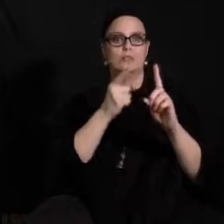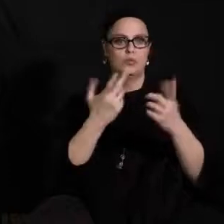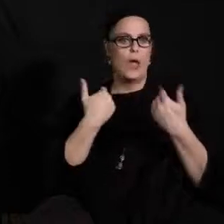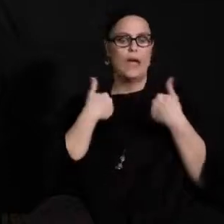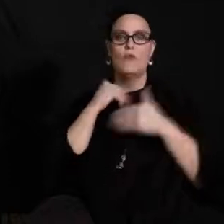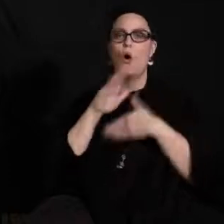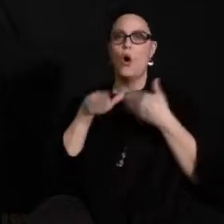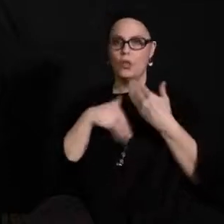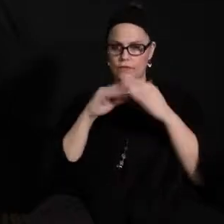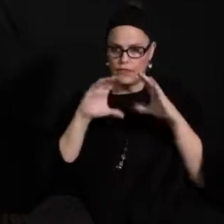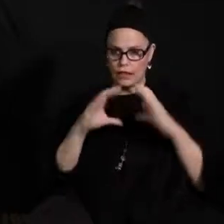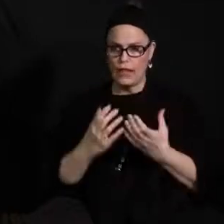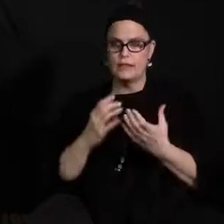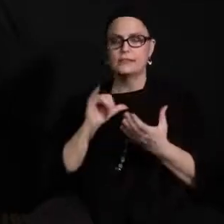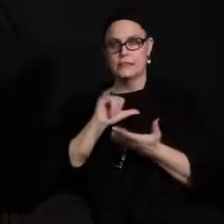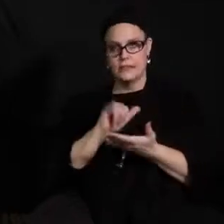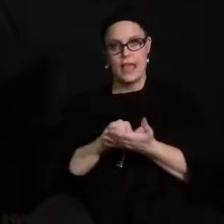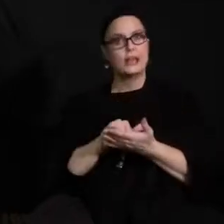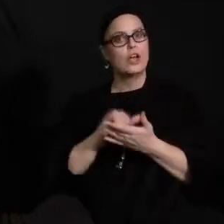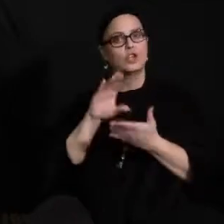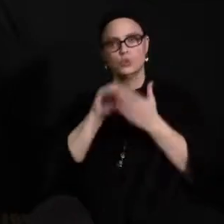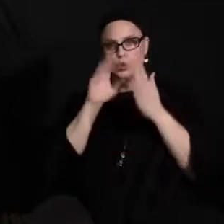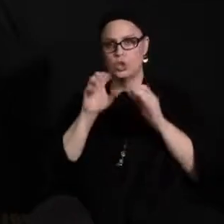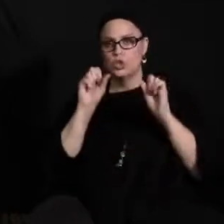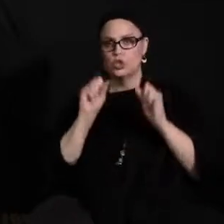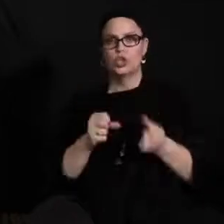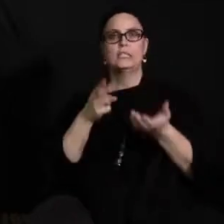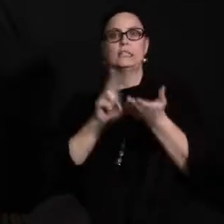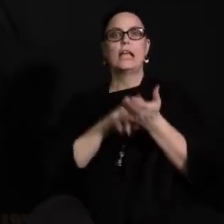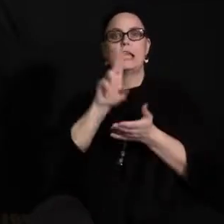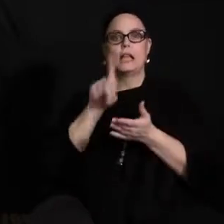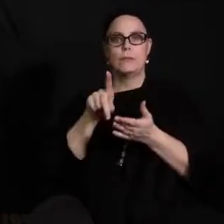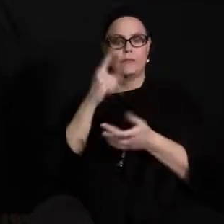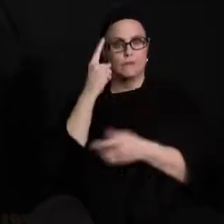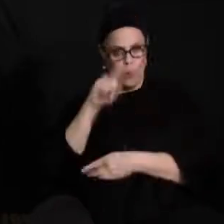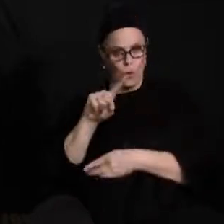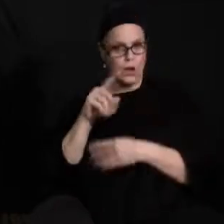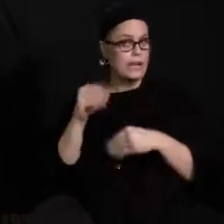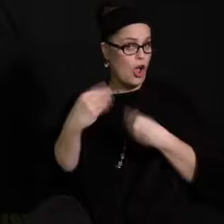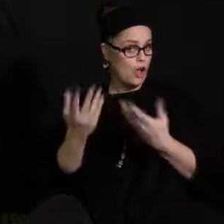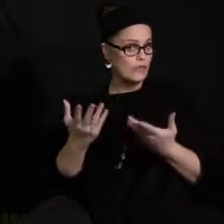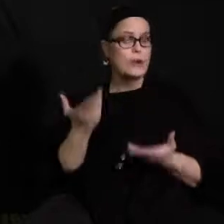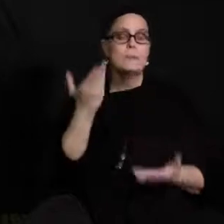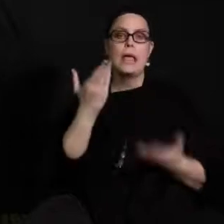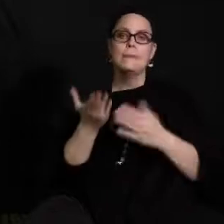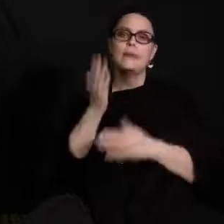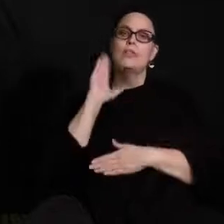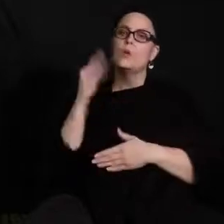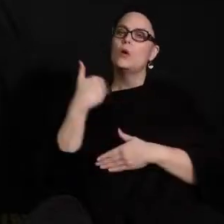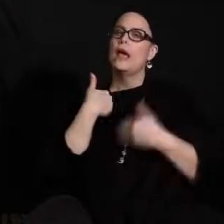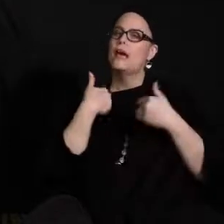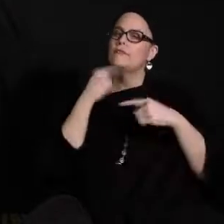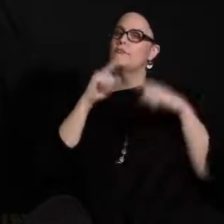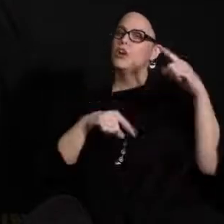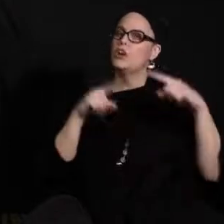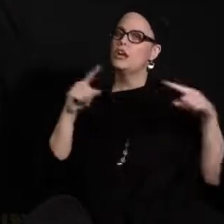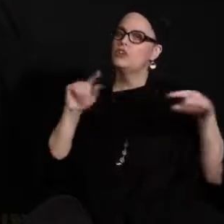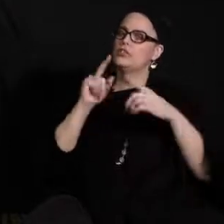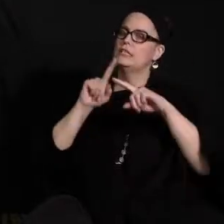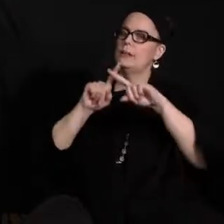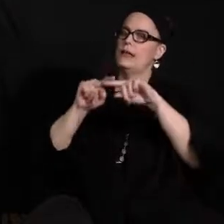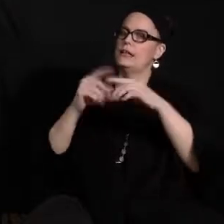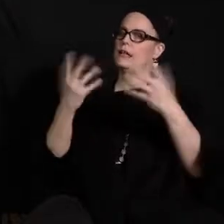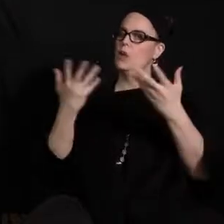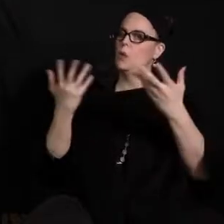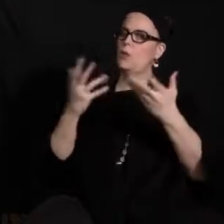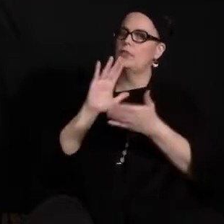would have signed up for in the current classes that they have and offering those. However, you may see a variation based upon what the school sets up